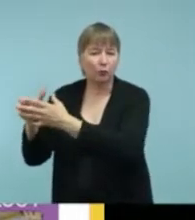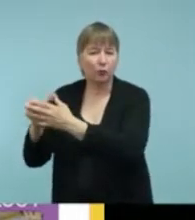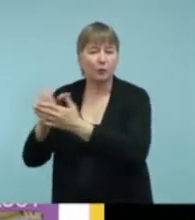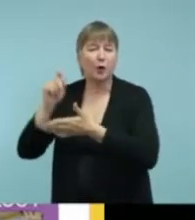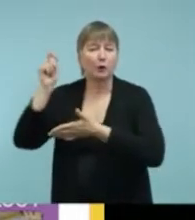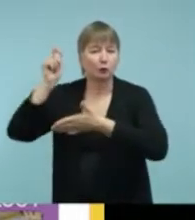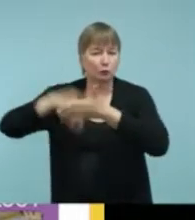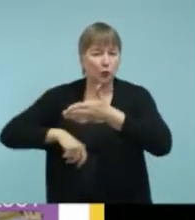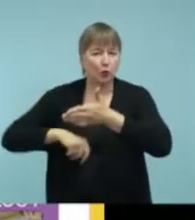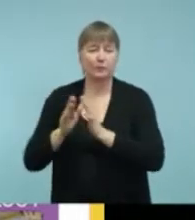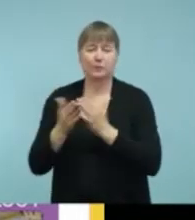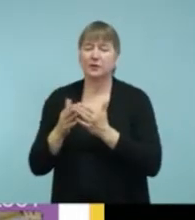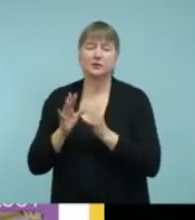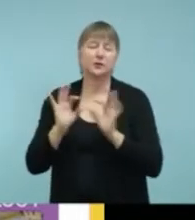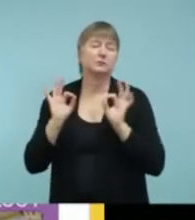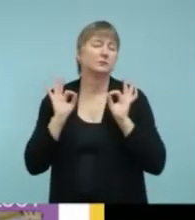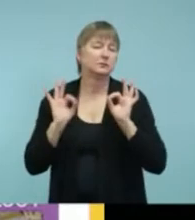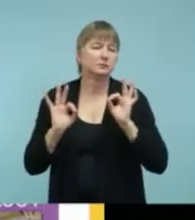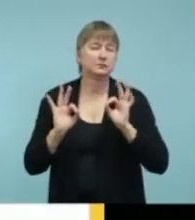Next slide.